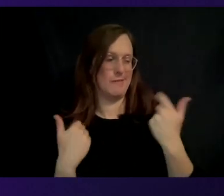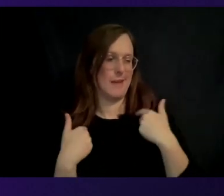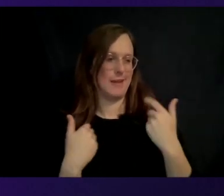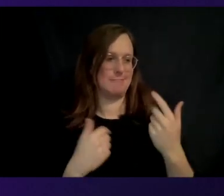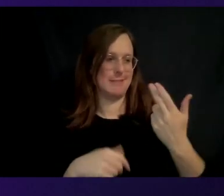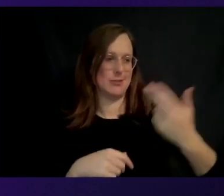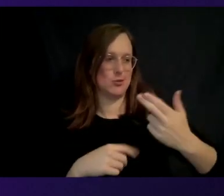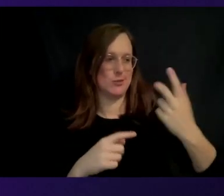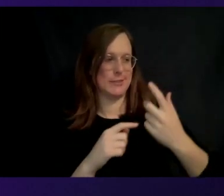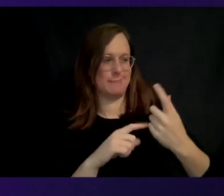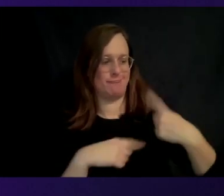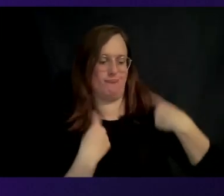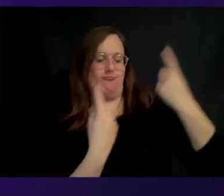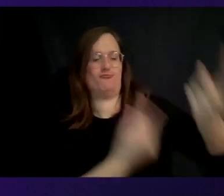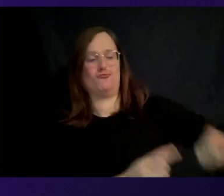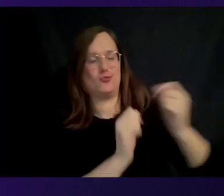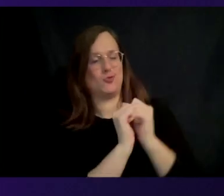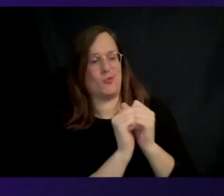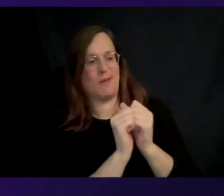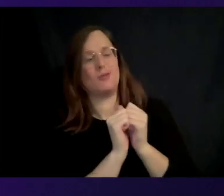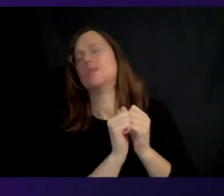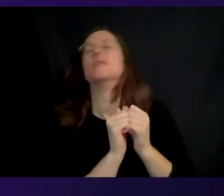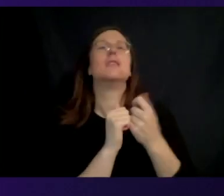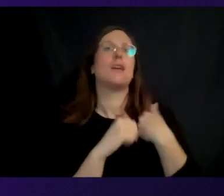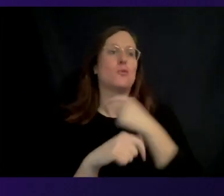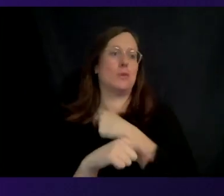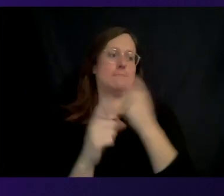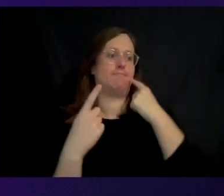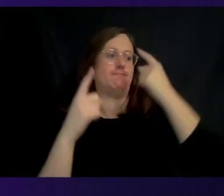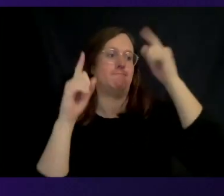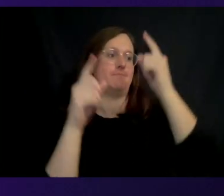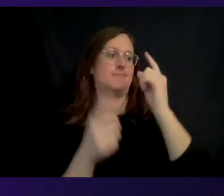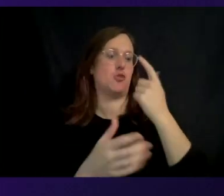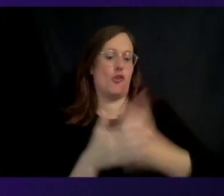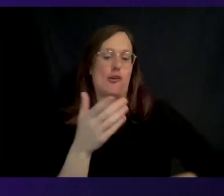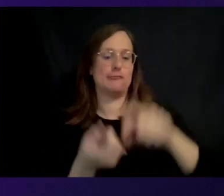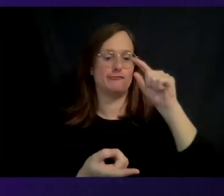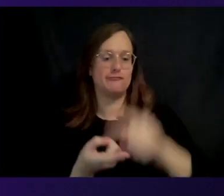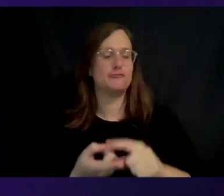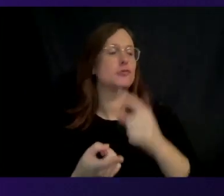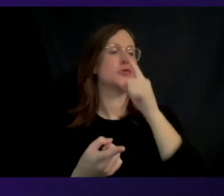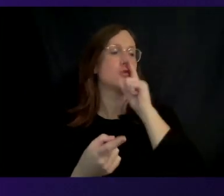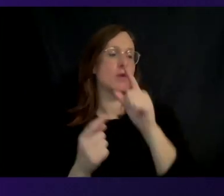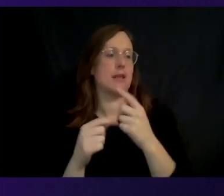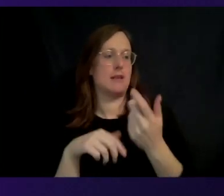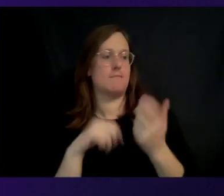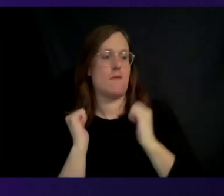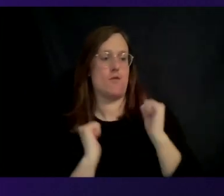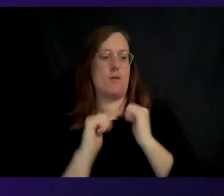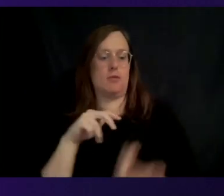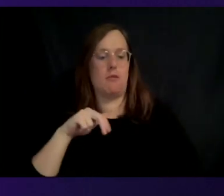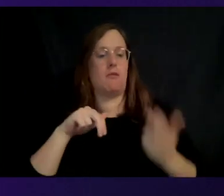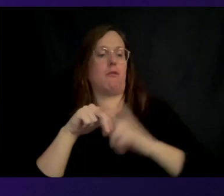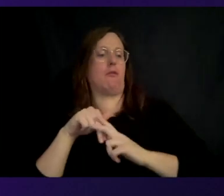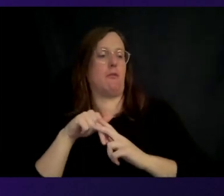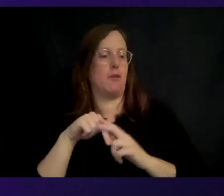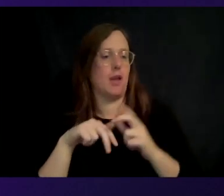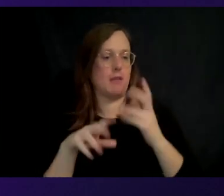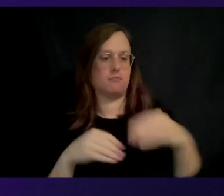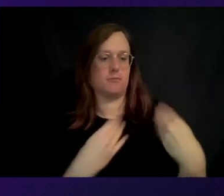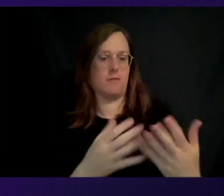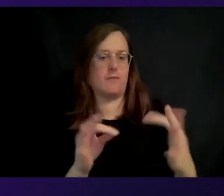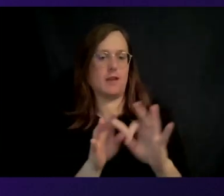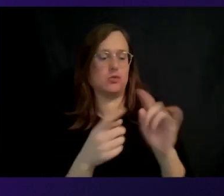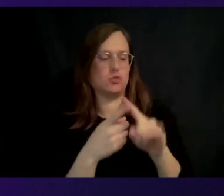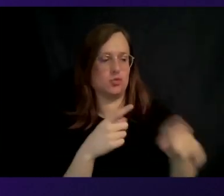previously, and we've been able to successfully lower cost and really increase performance and bring value to customers. And you mentioned